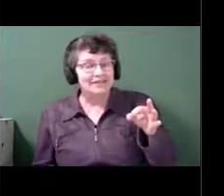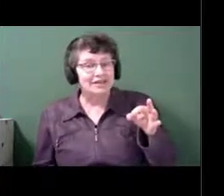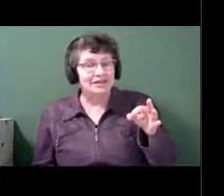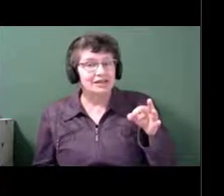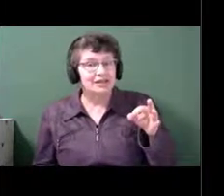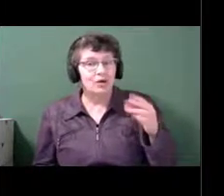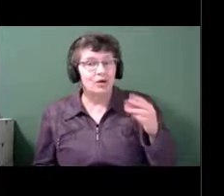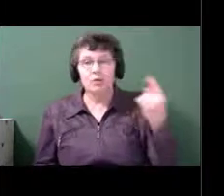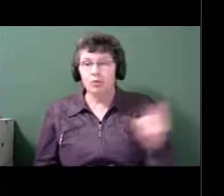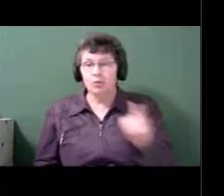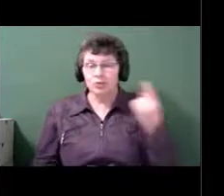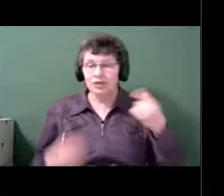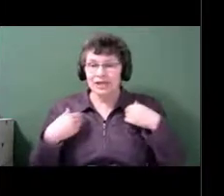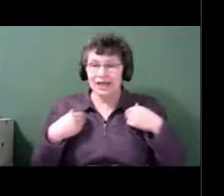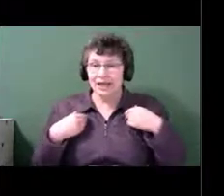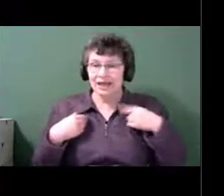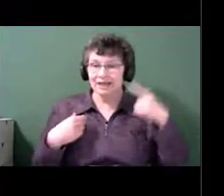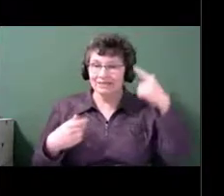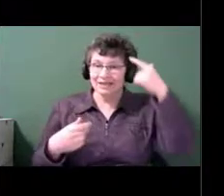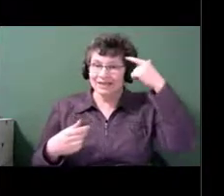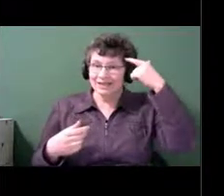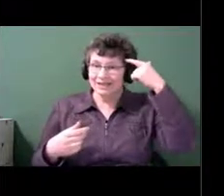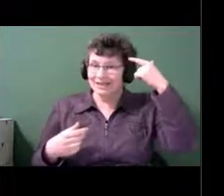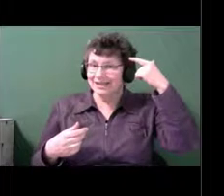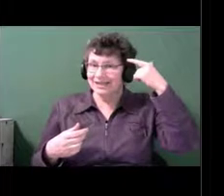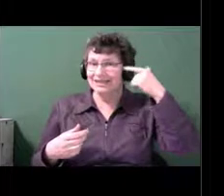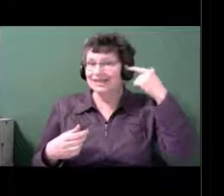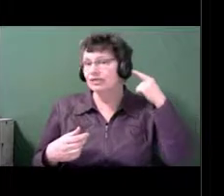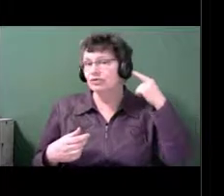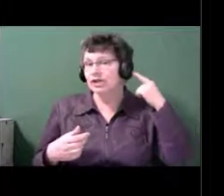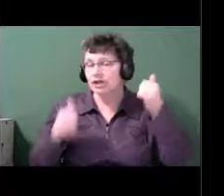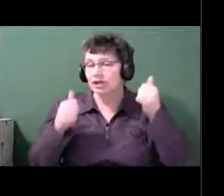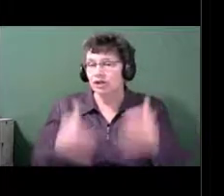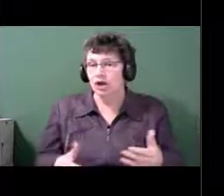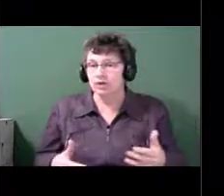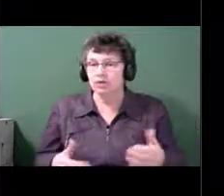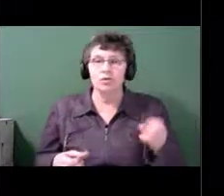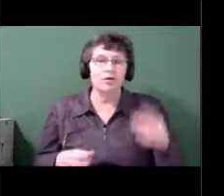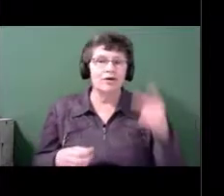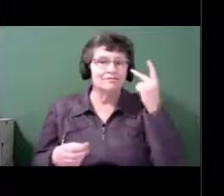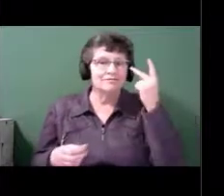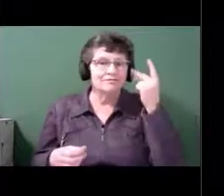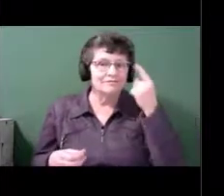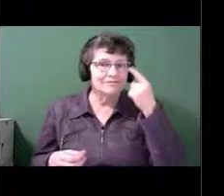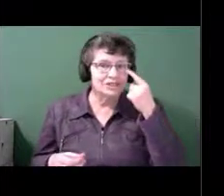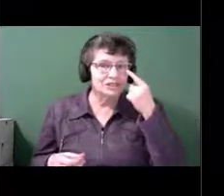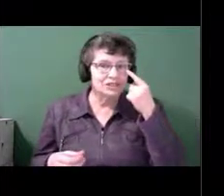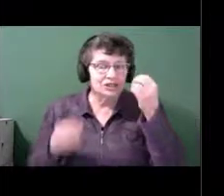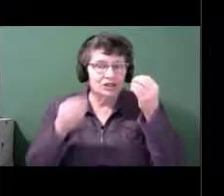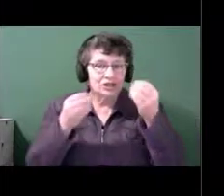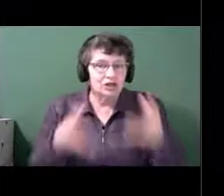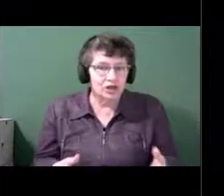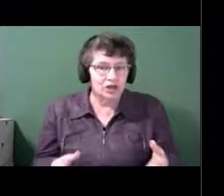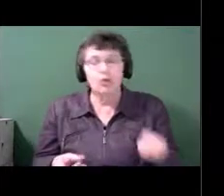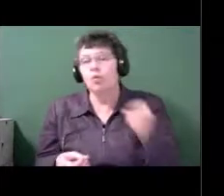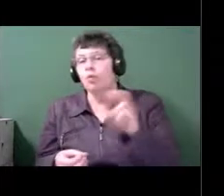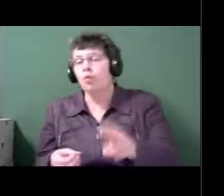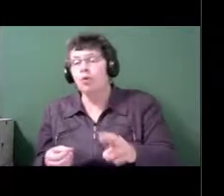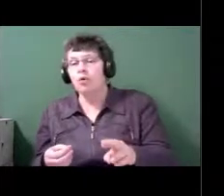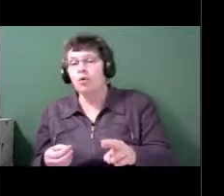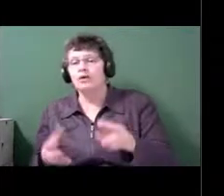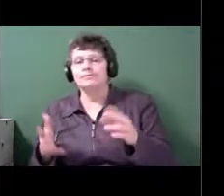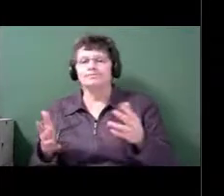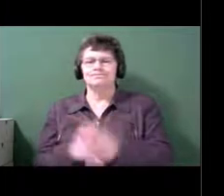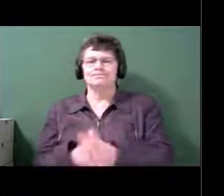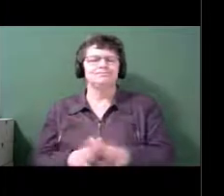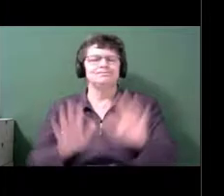had hearing loss. Only vision loss or only a balance problem. But if you had two of them, so the orange bars,